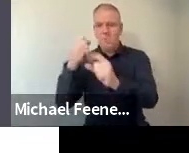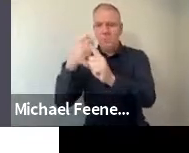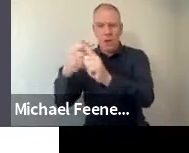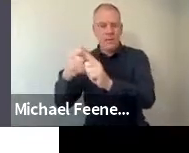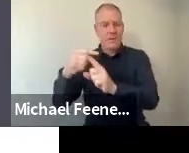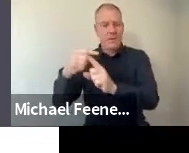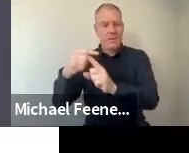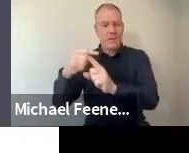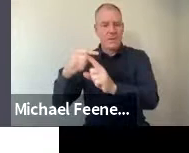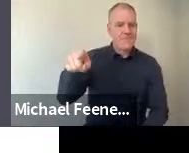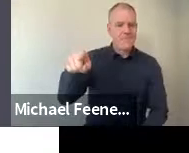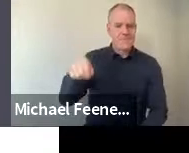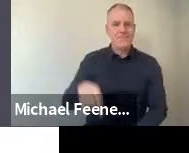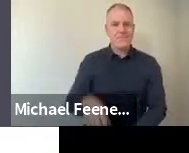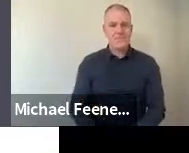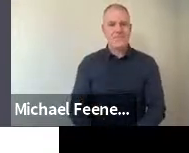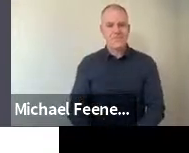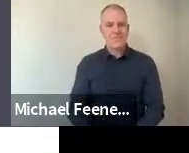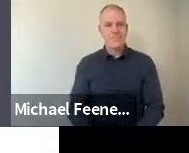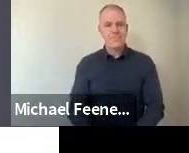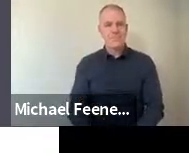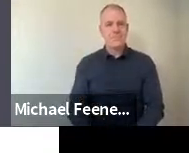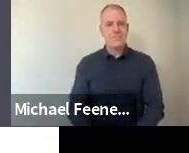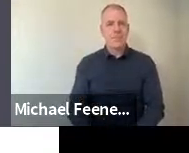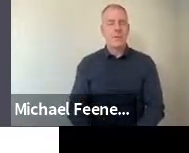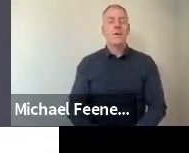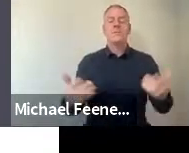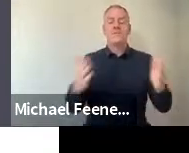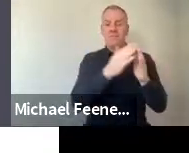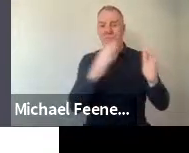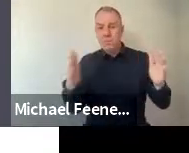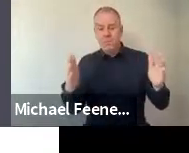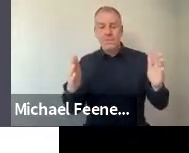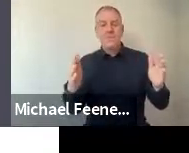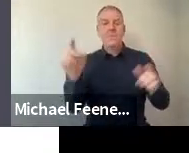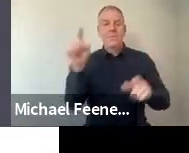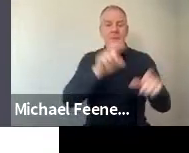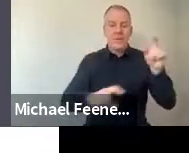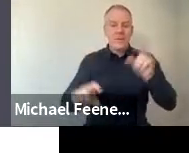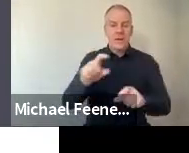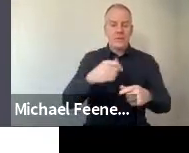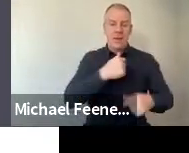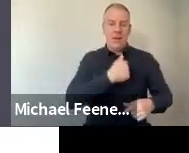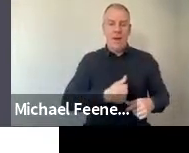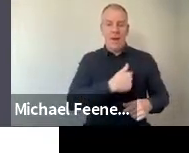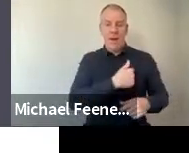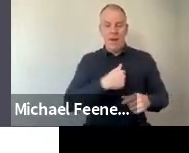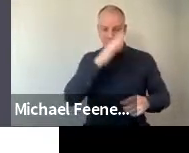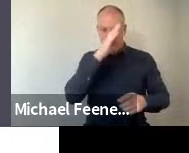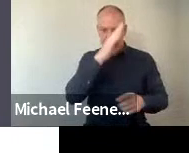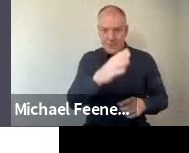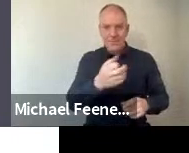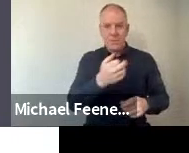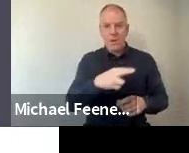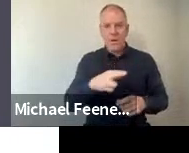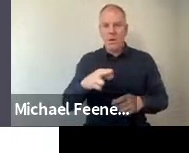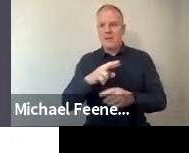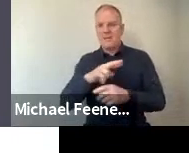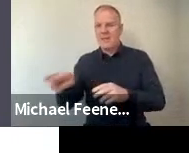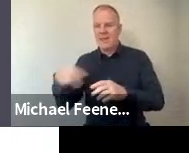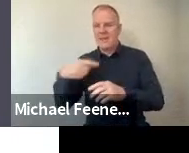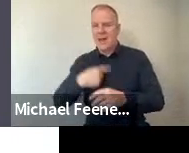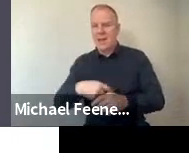science is beneficial. On the range between science is honest versus dishonest. Again,